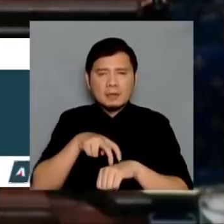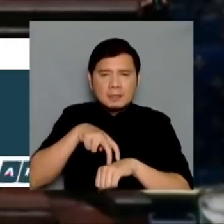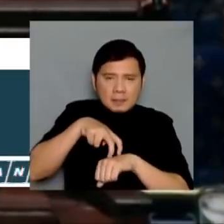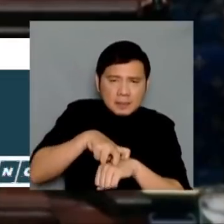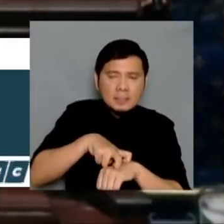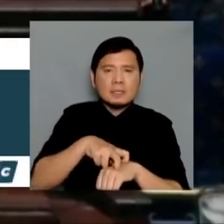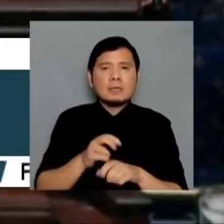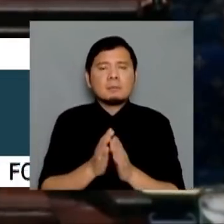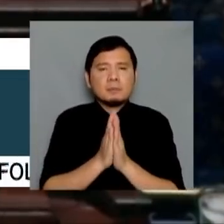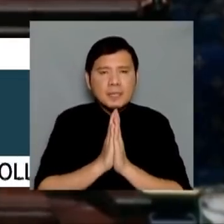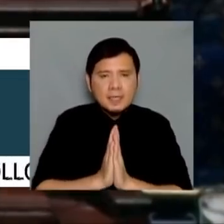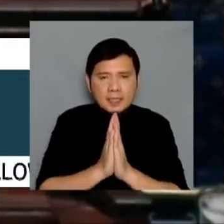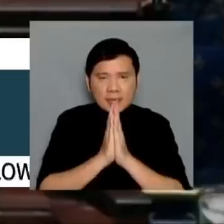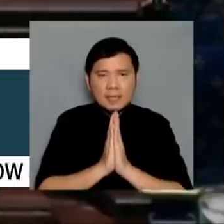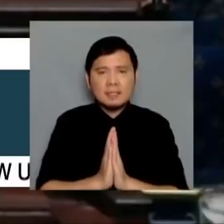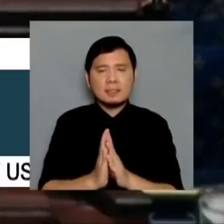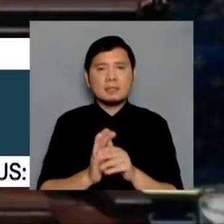colleagues.